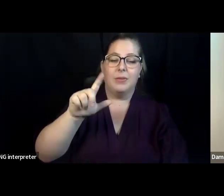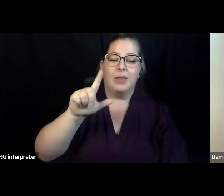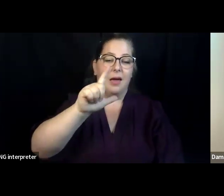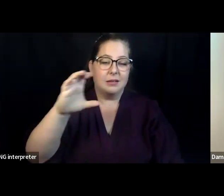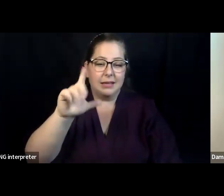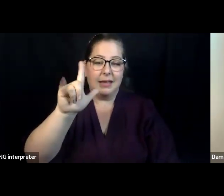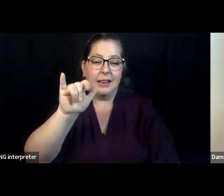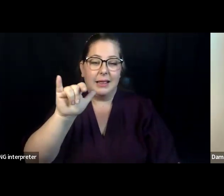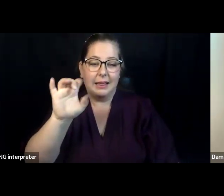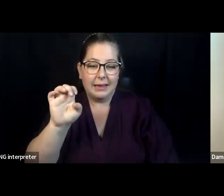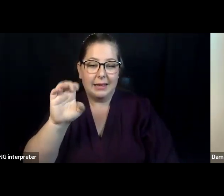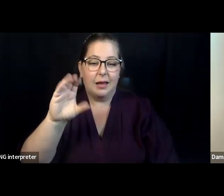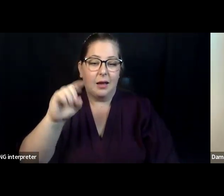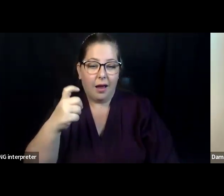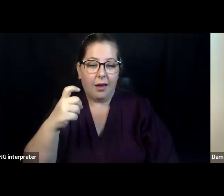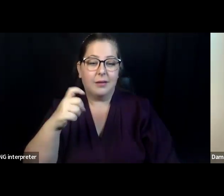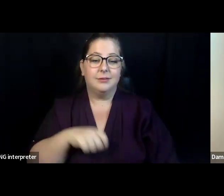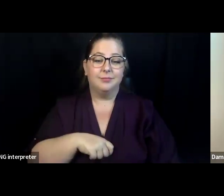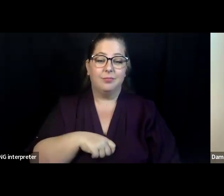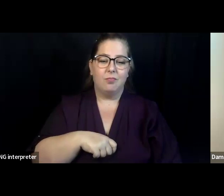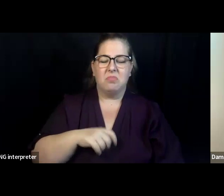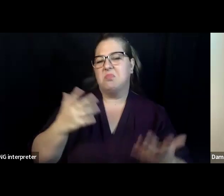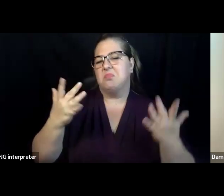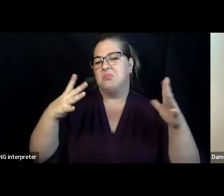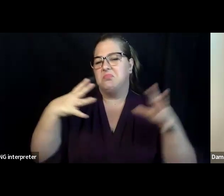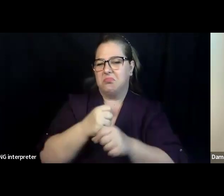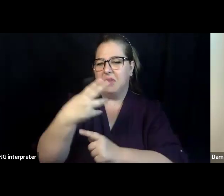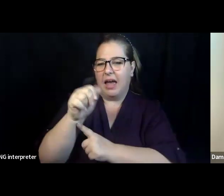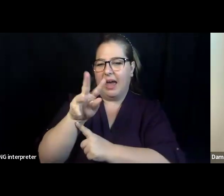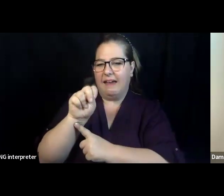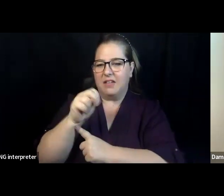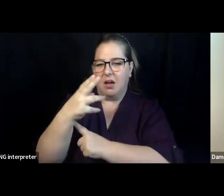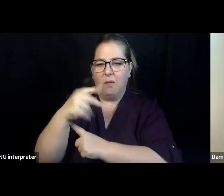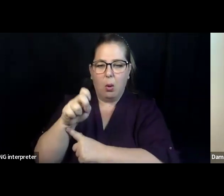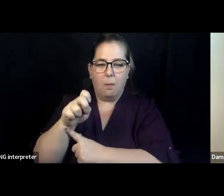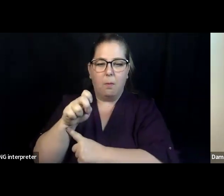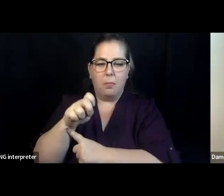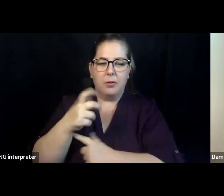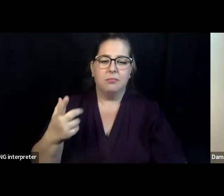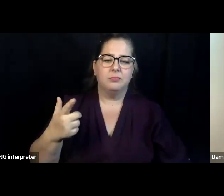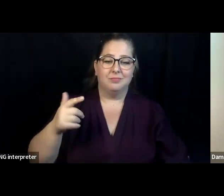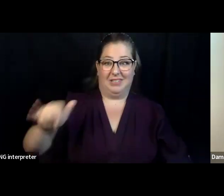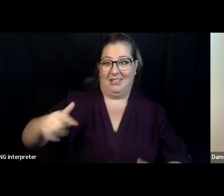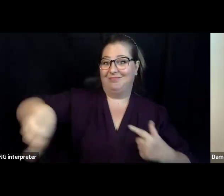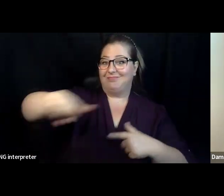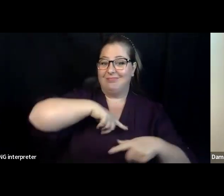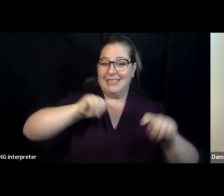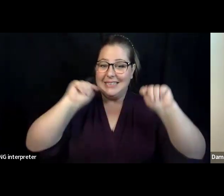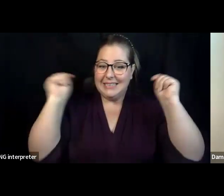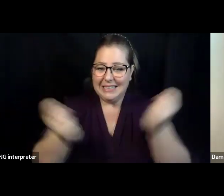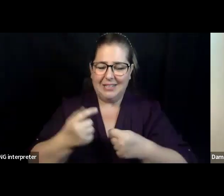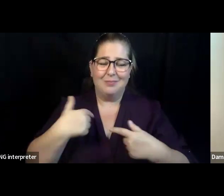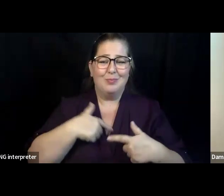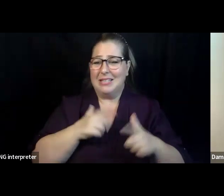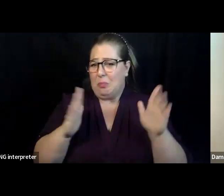definitely a force to be reckoned with. And I'm here representing the leadership of the organization. And our